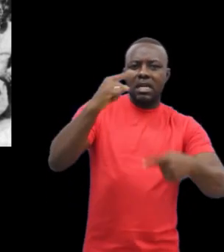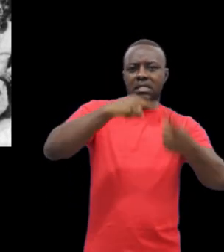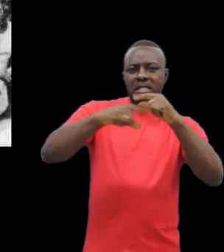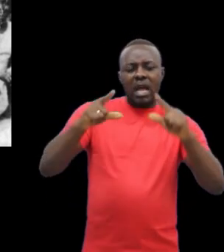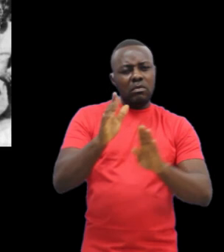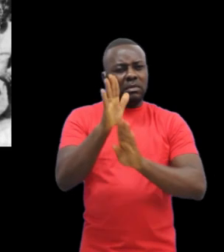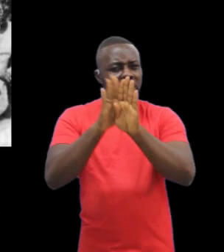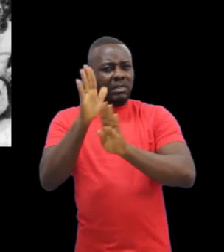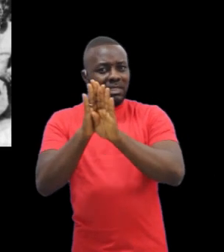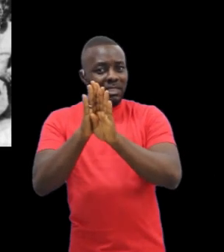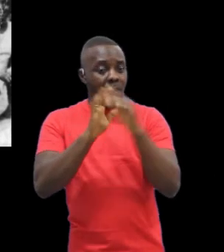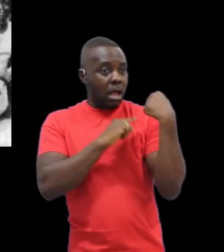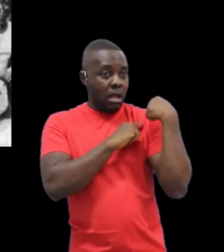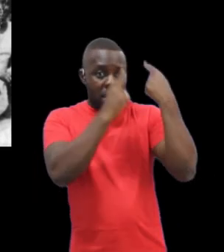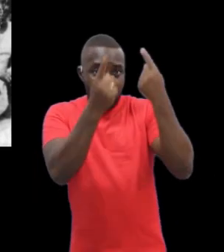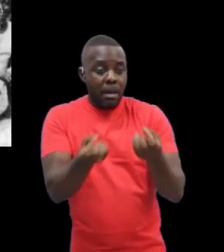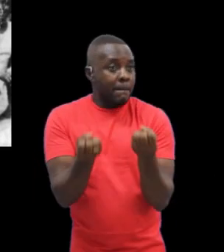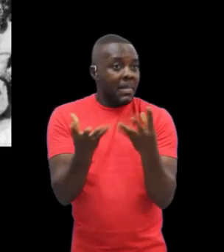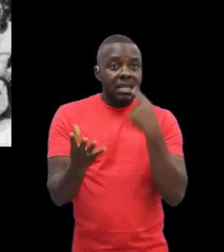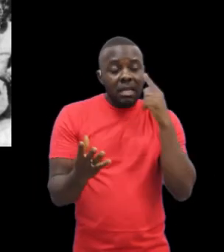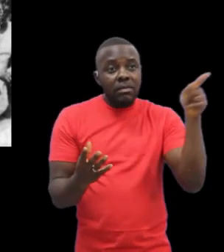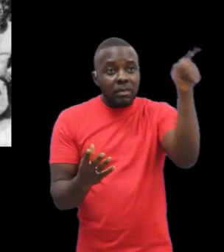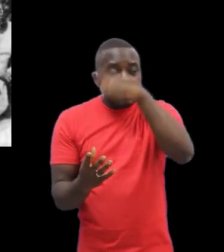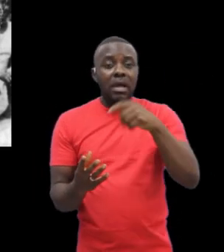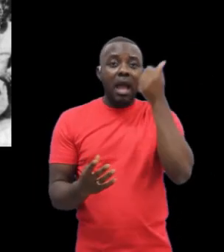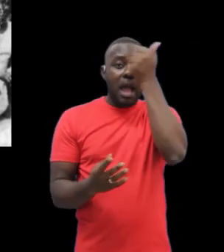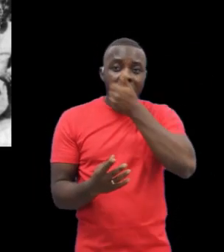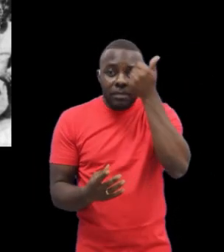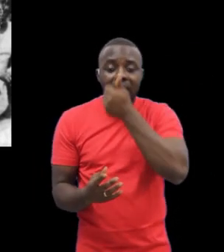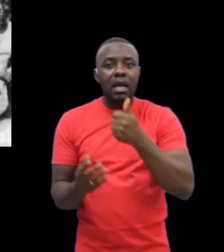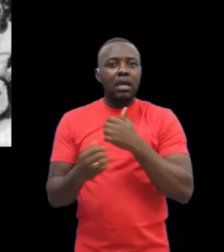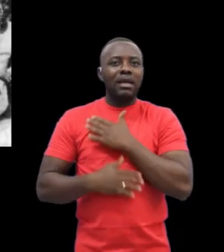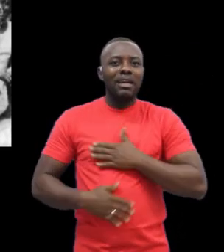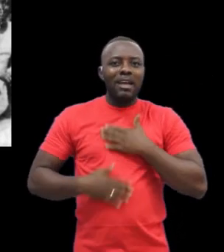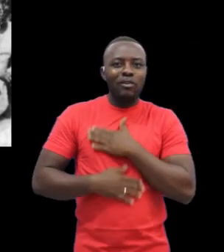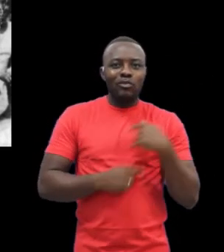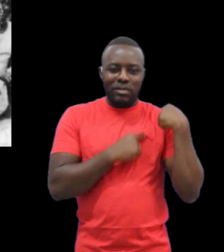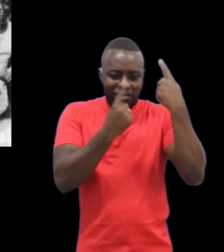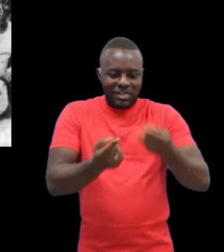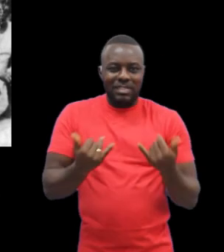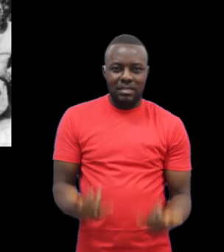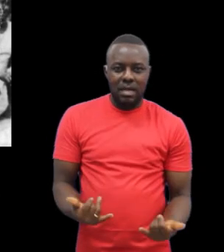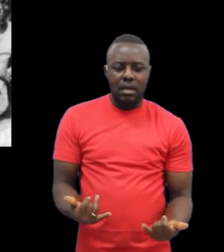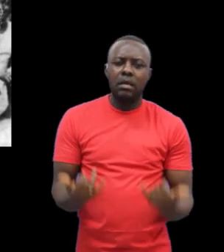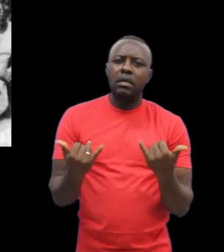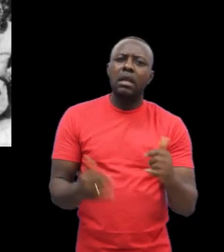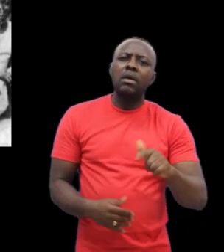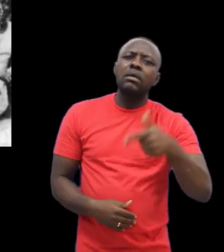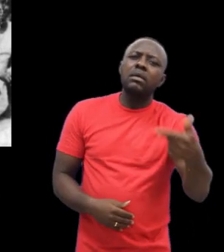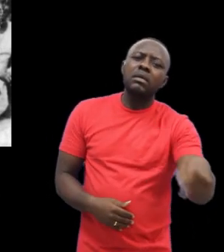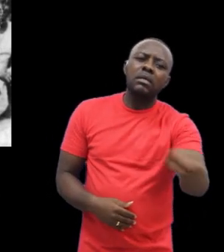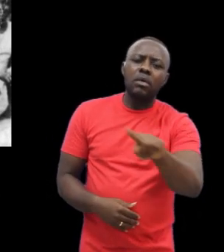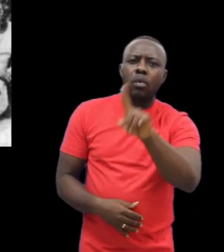sign language system, which many deaf Africans, even those who do not know much about Foster, enjoy to this day. If these